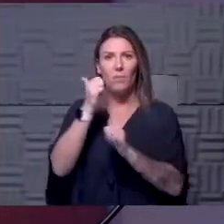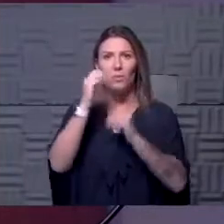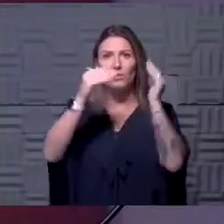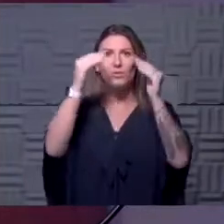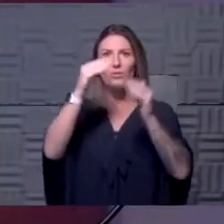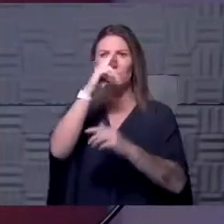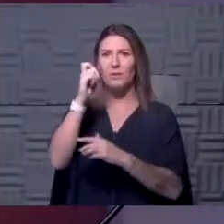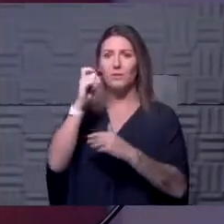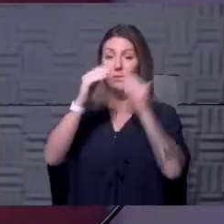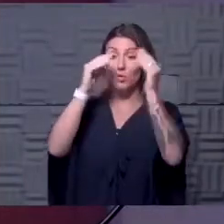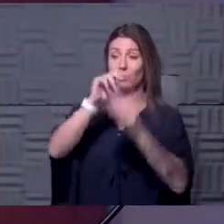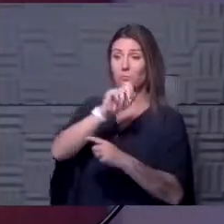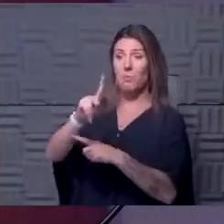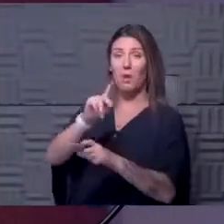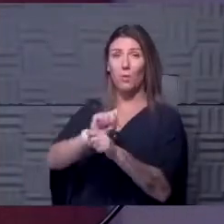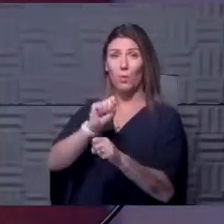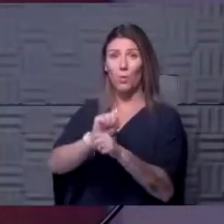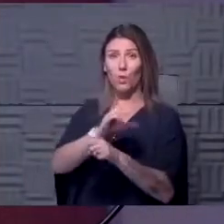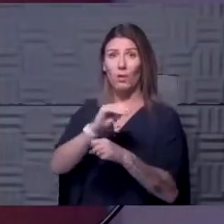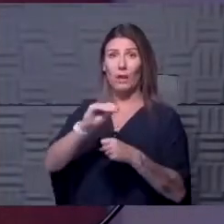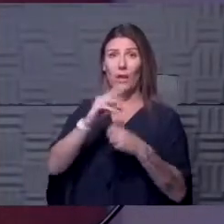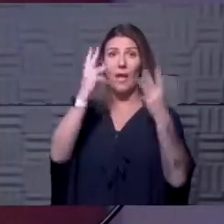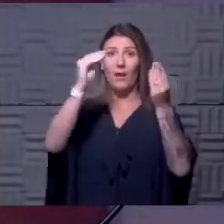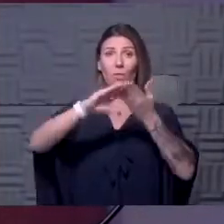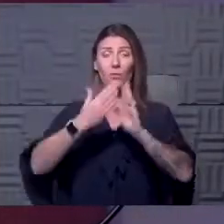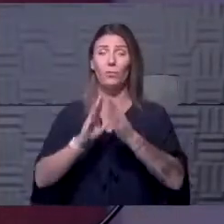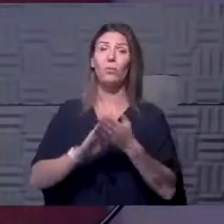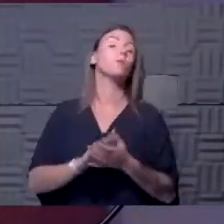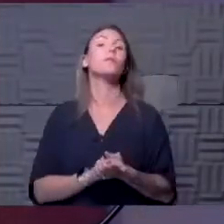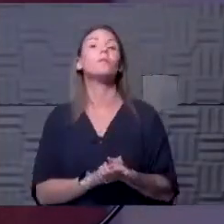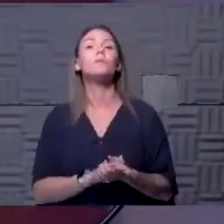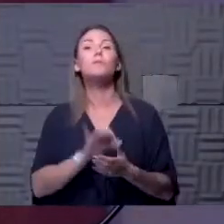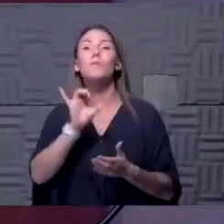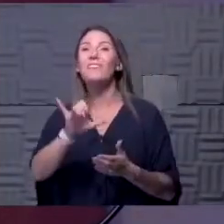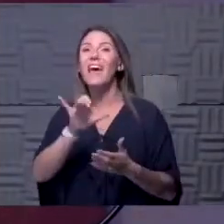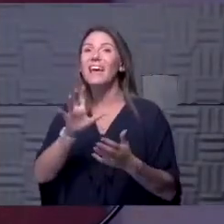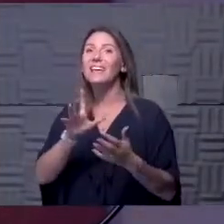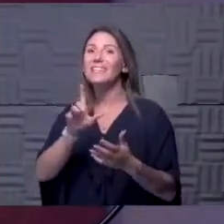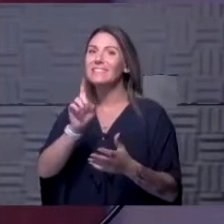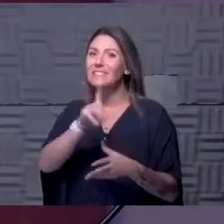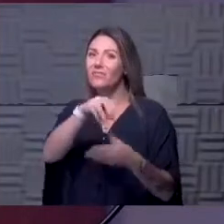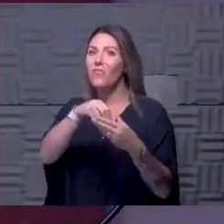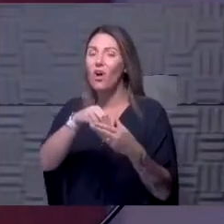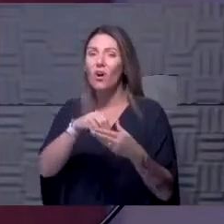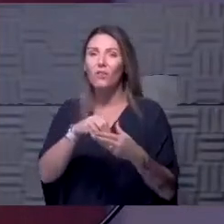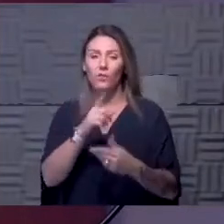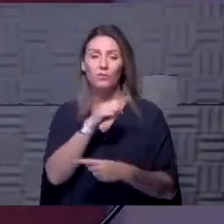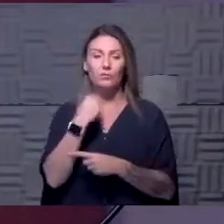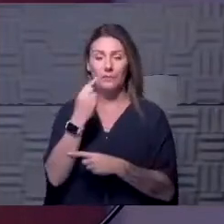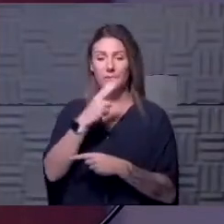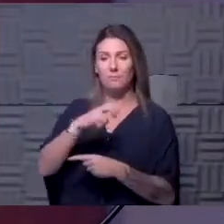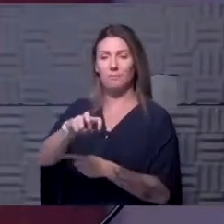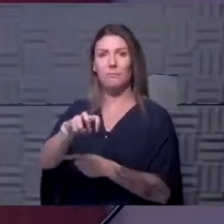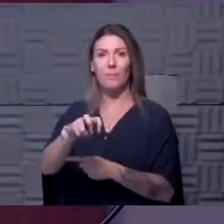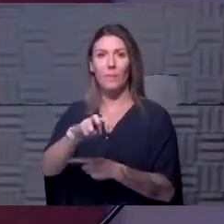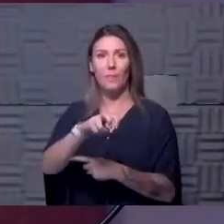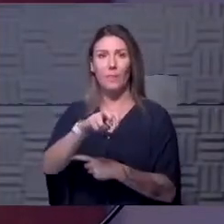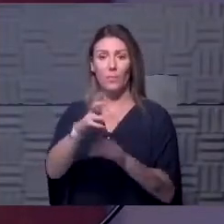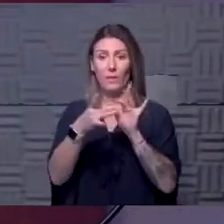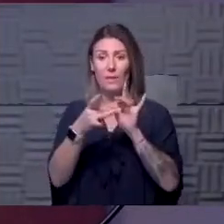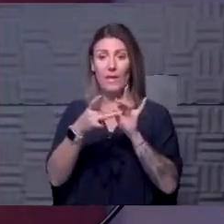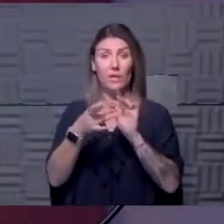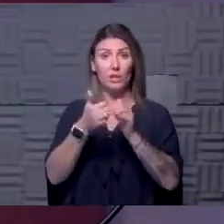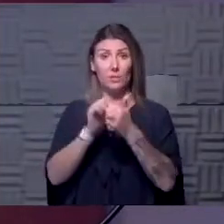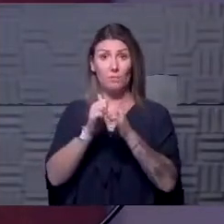returned to work and returned to the community. And so that I think has to factor into this decision. There's a risk mitigation around the sport itself.